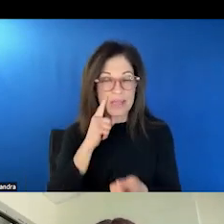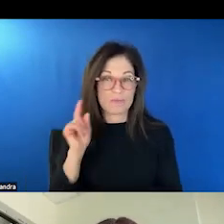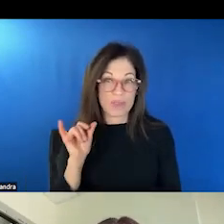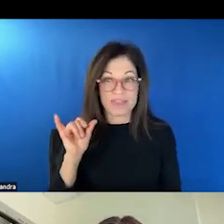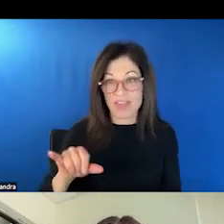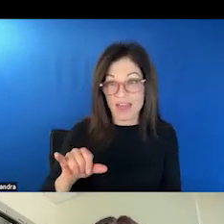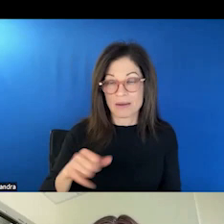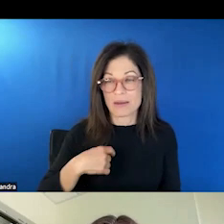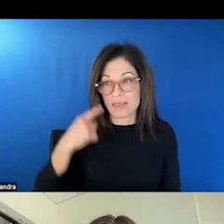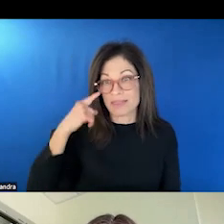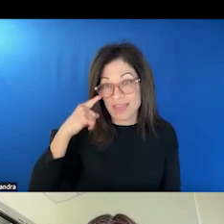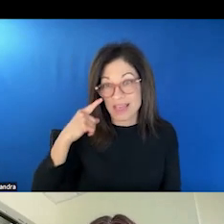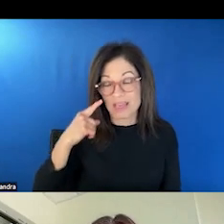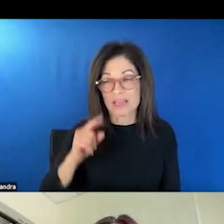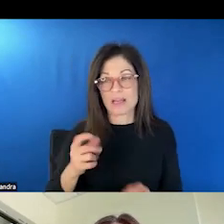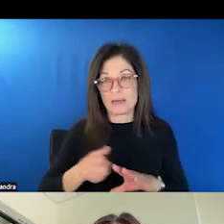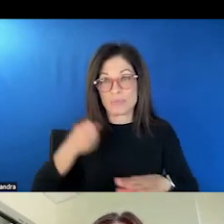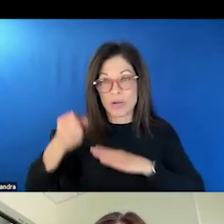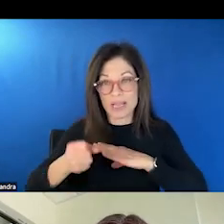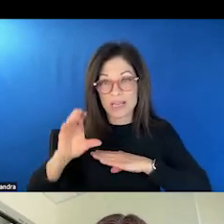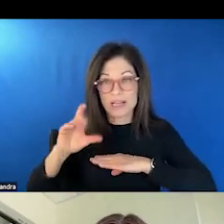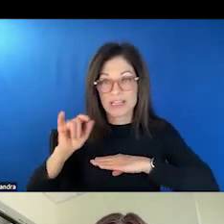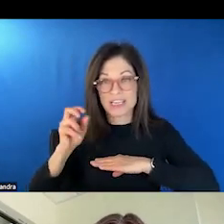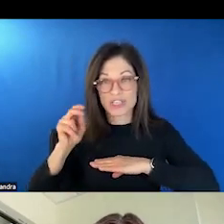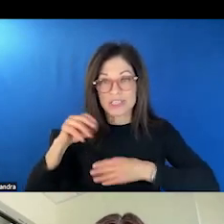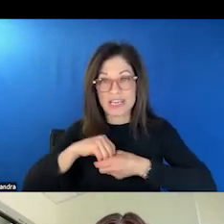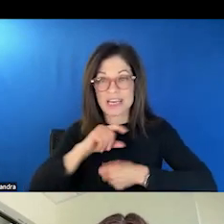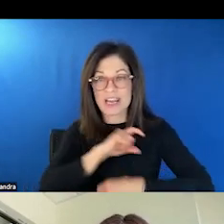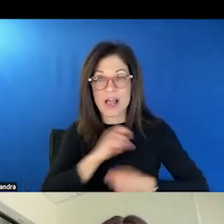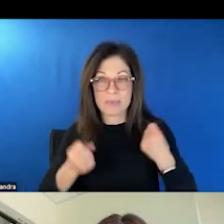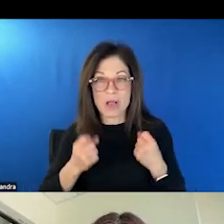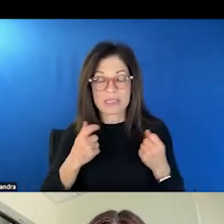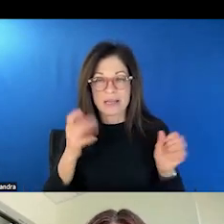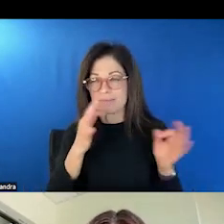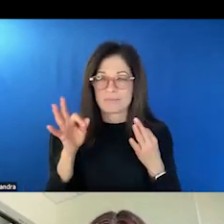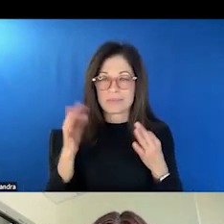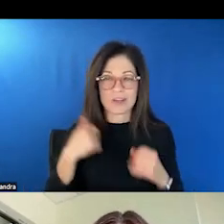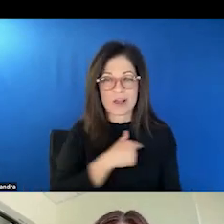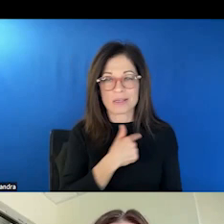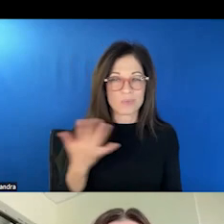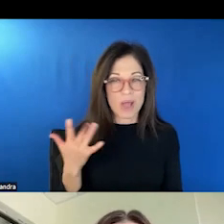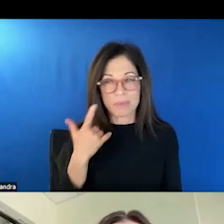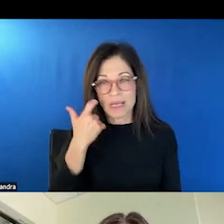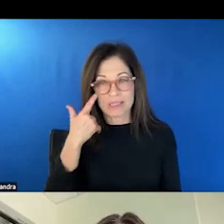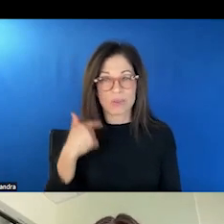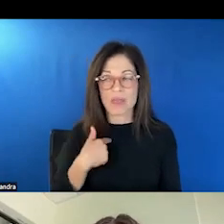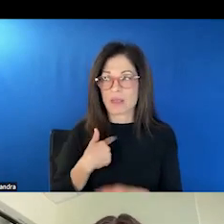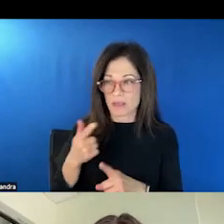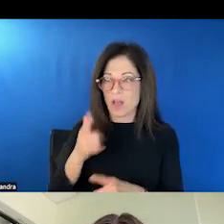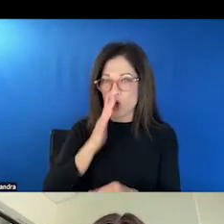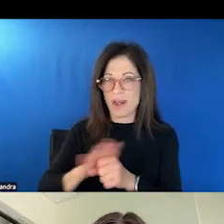And I think putting clinicians in cop cars sometimes can distract us because it can, you know, plug the, the leaking dam.